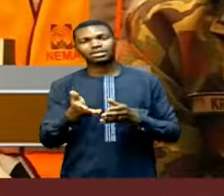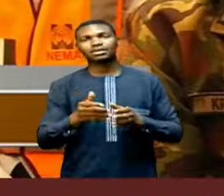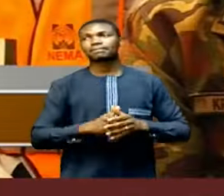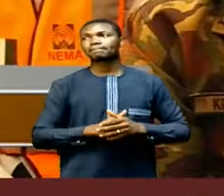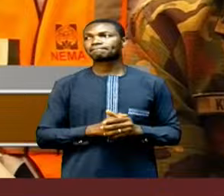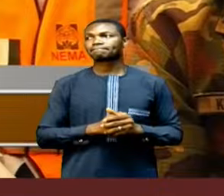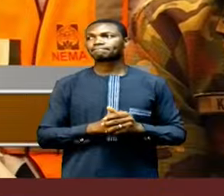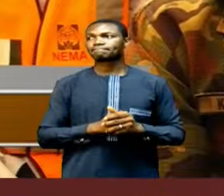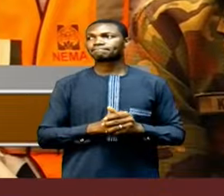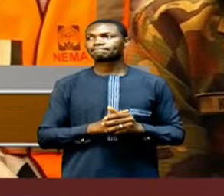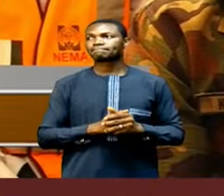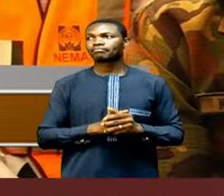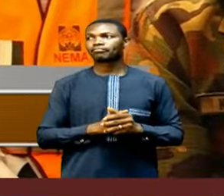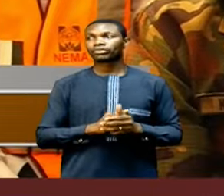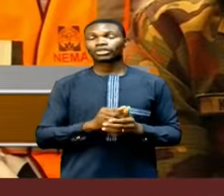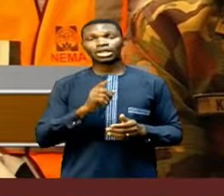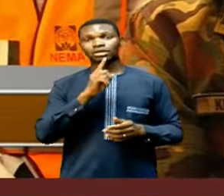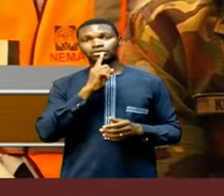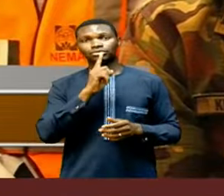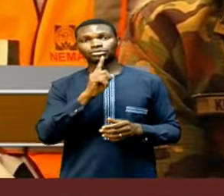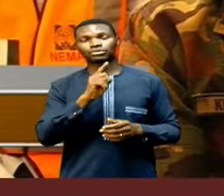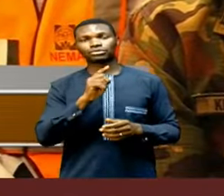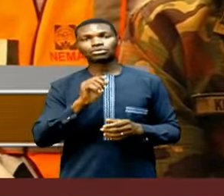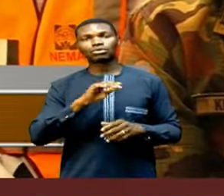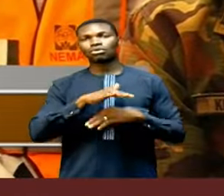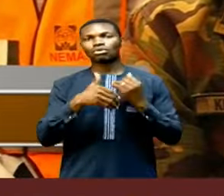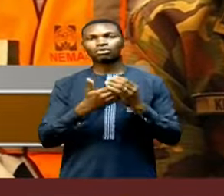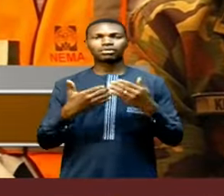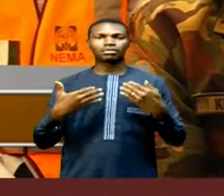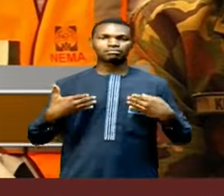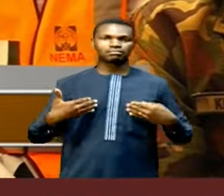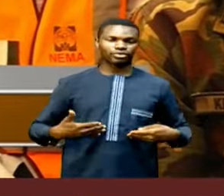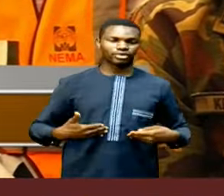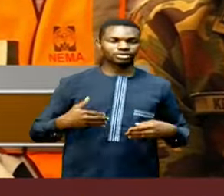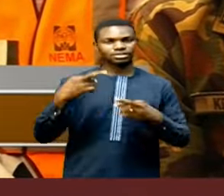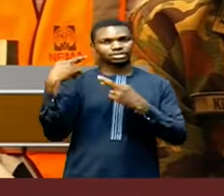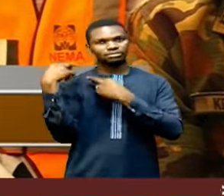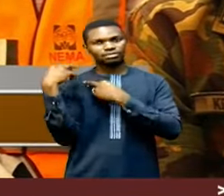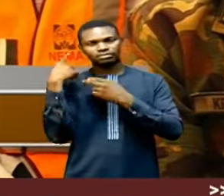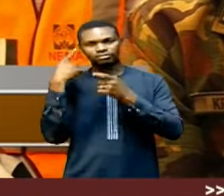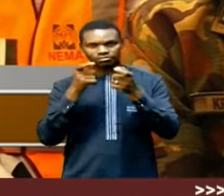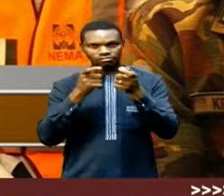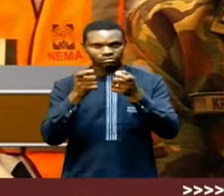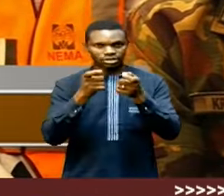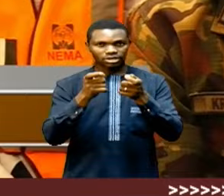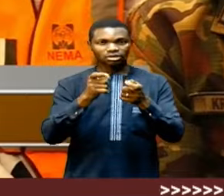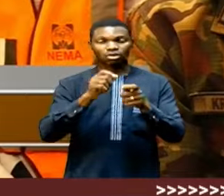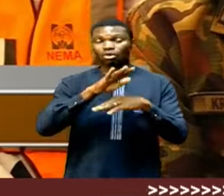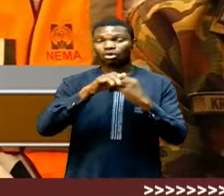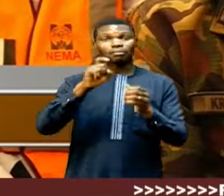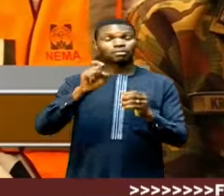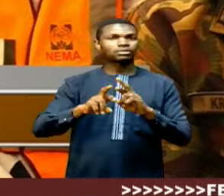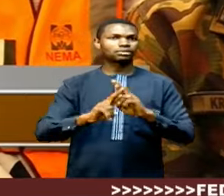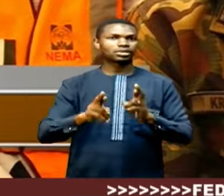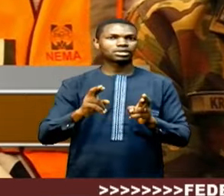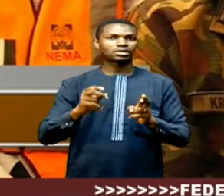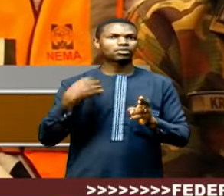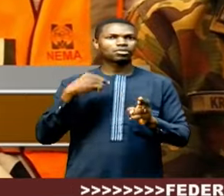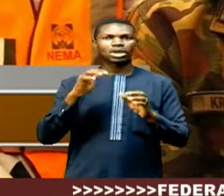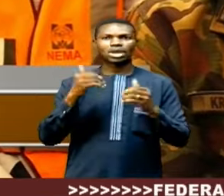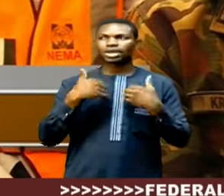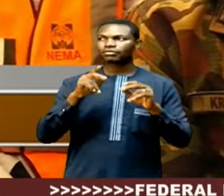bodies must all sit up. Where we have people